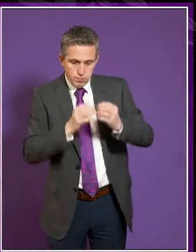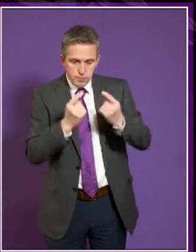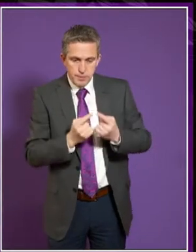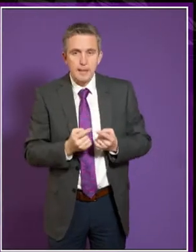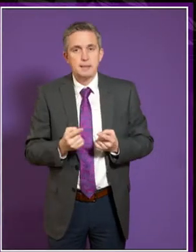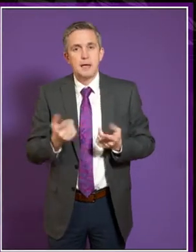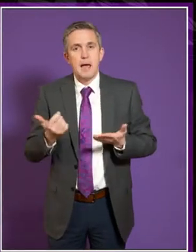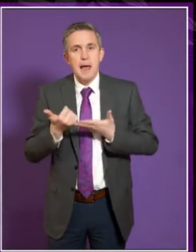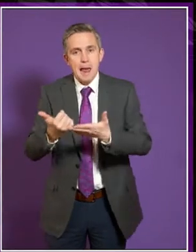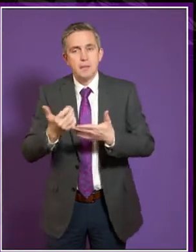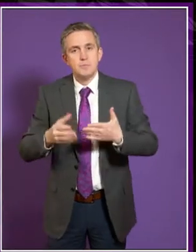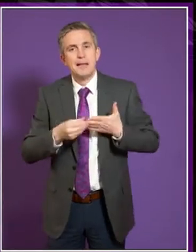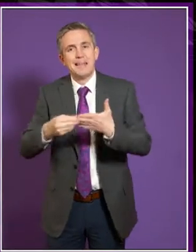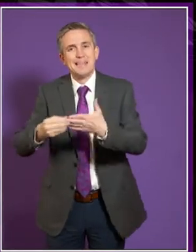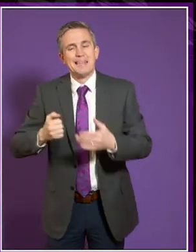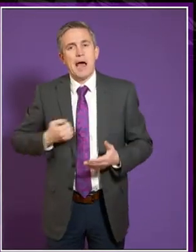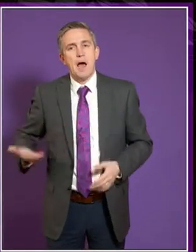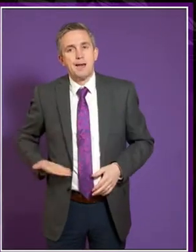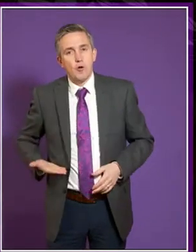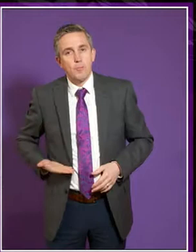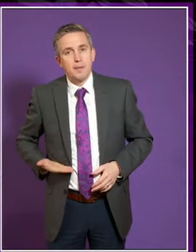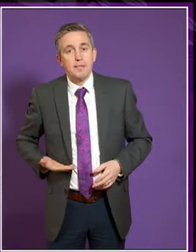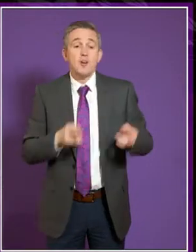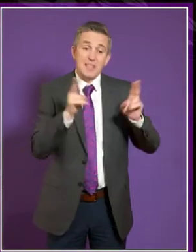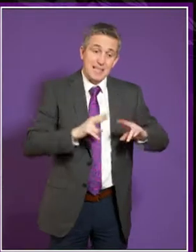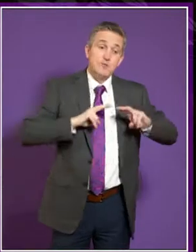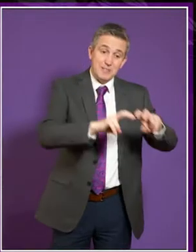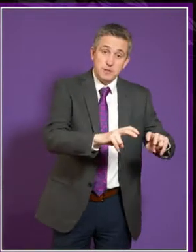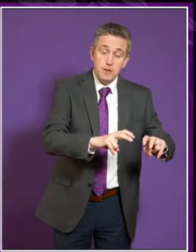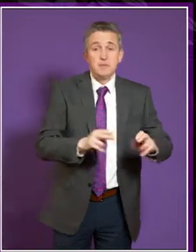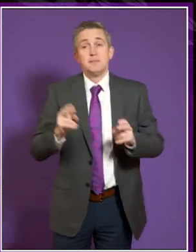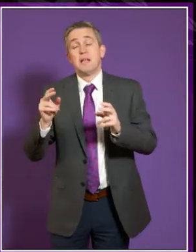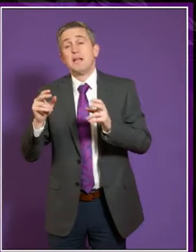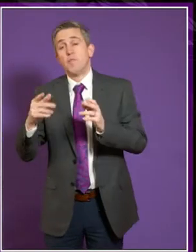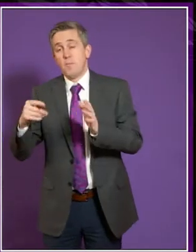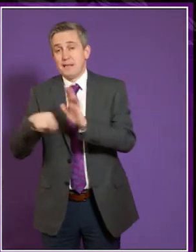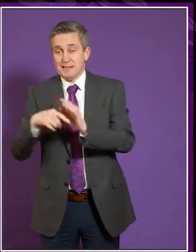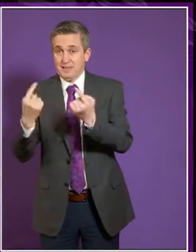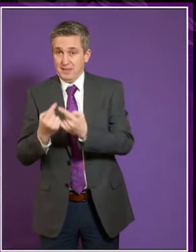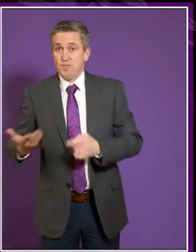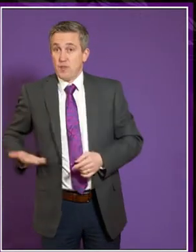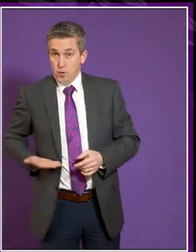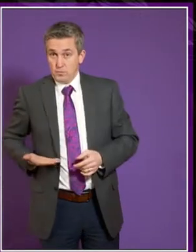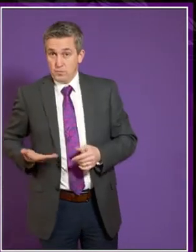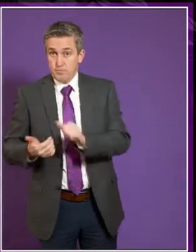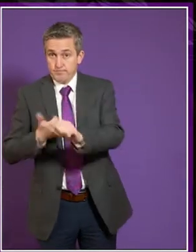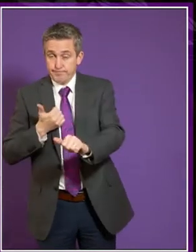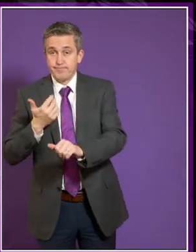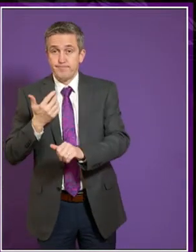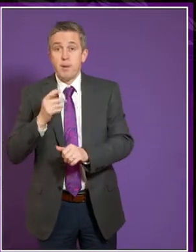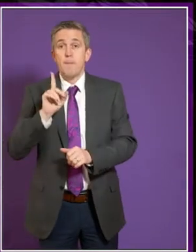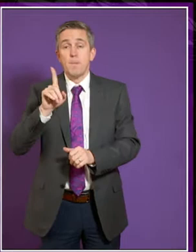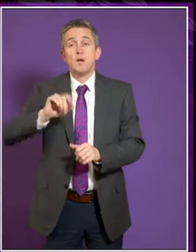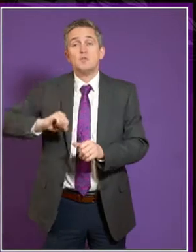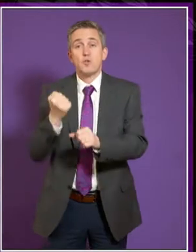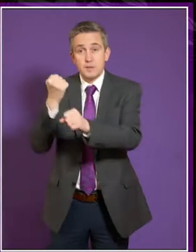the innovation centres and so on. So if you're doing less of it, that's potentially a bad thing. But work is being done at the moment, you know, through the